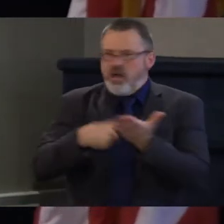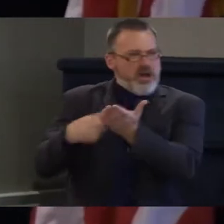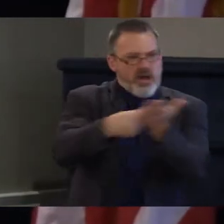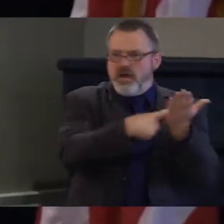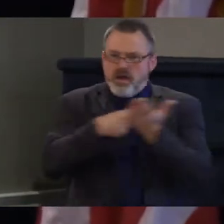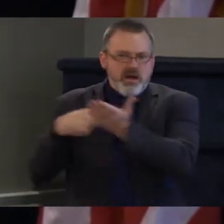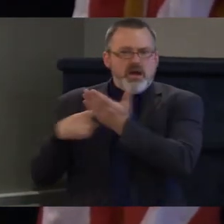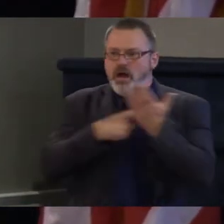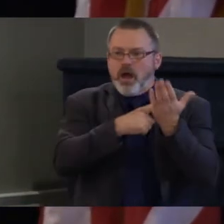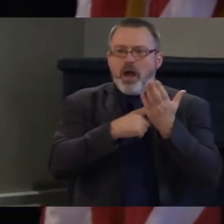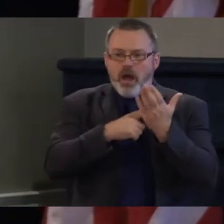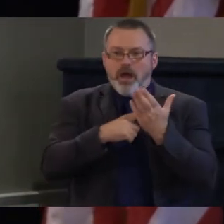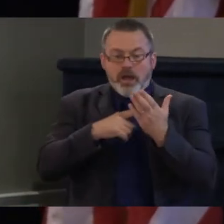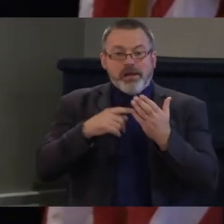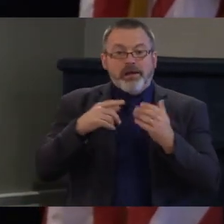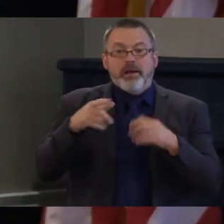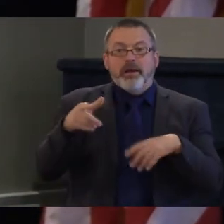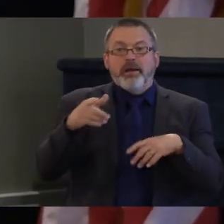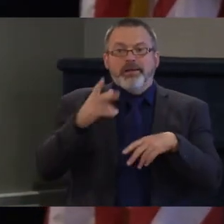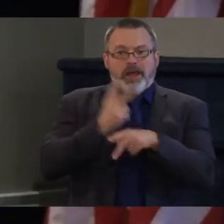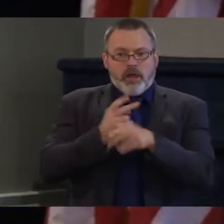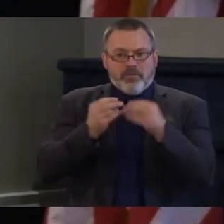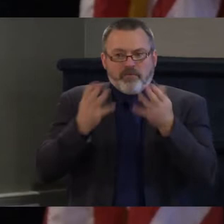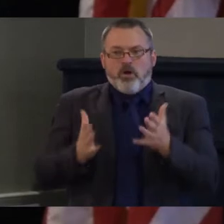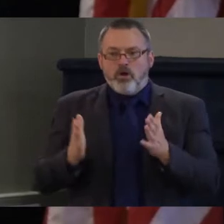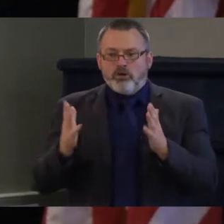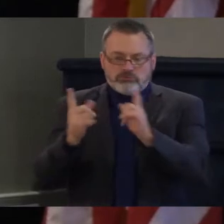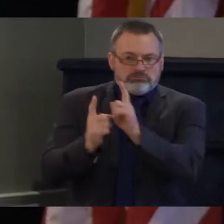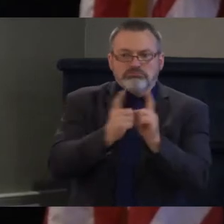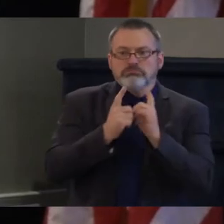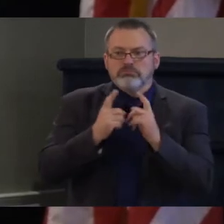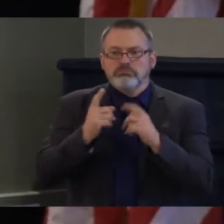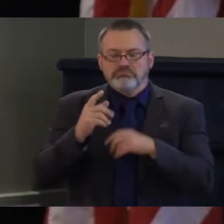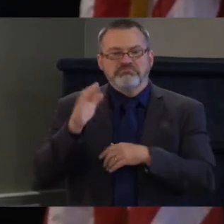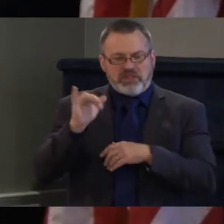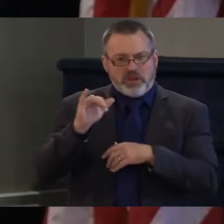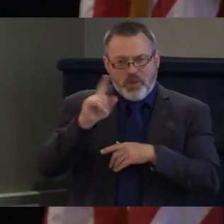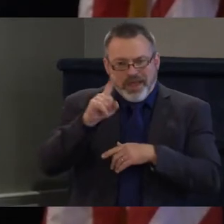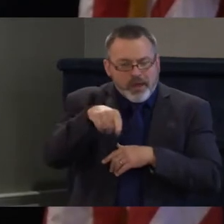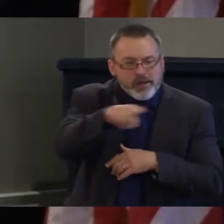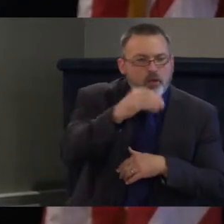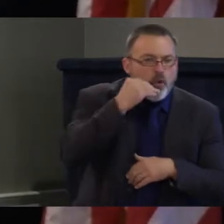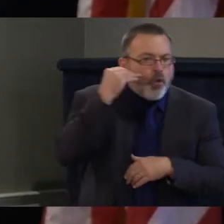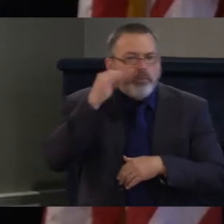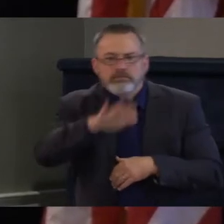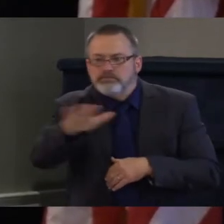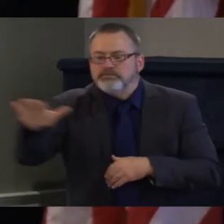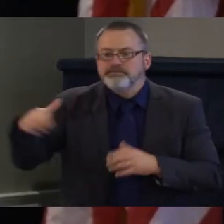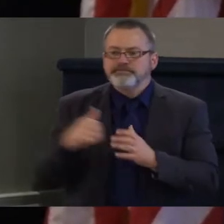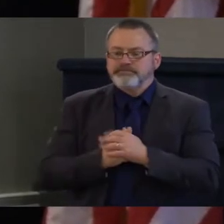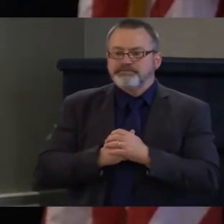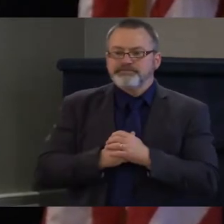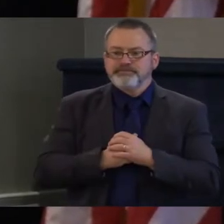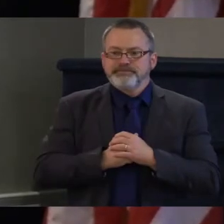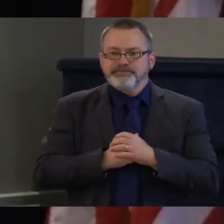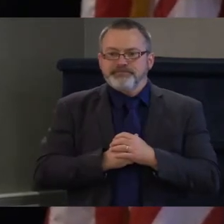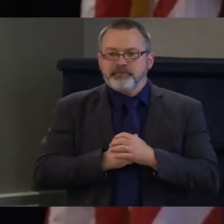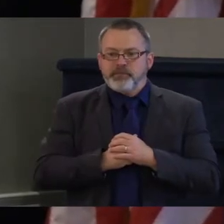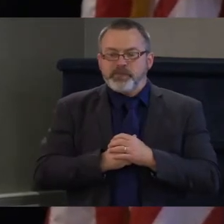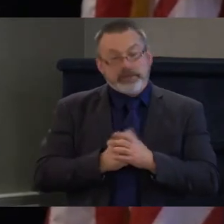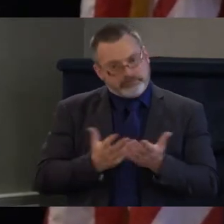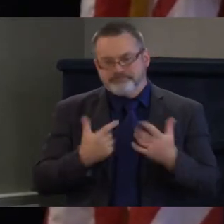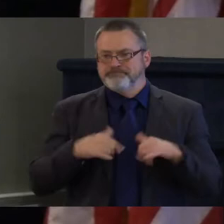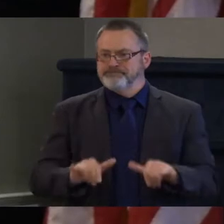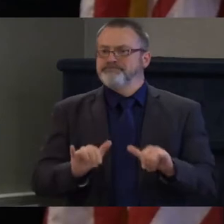who work in the nursing facilities, and while the idea